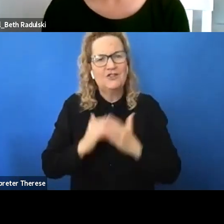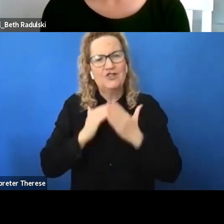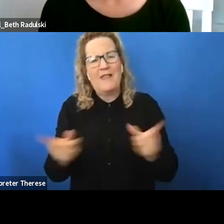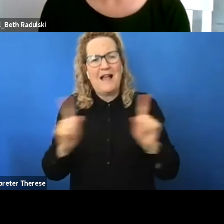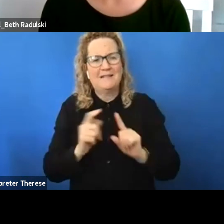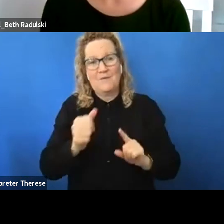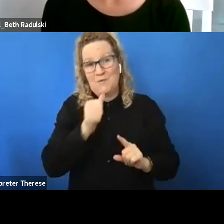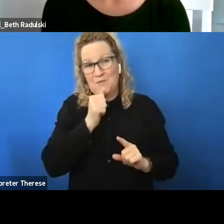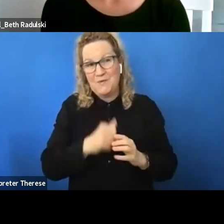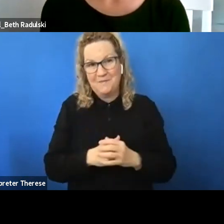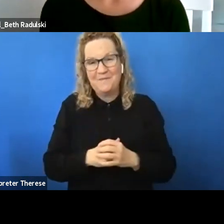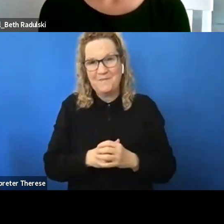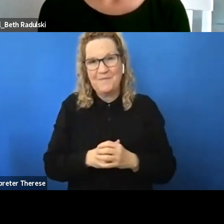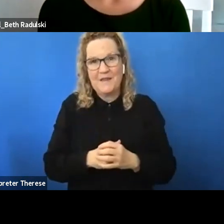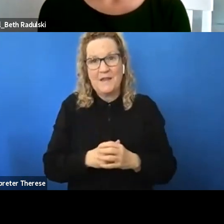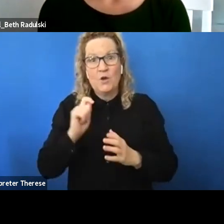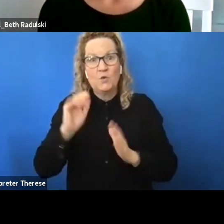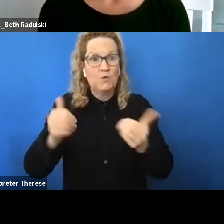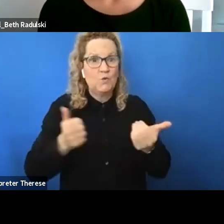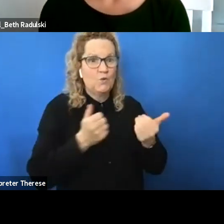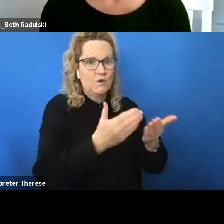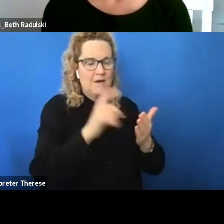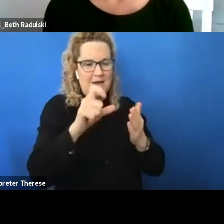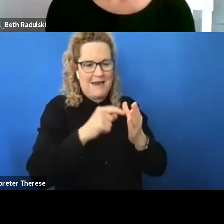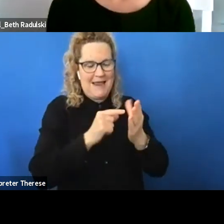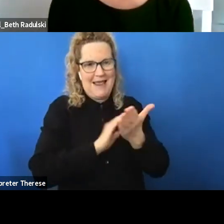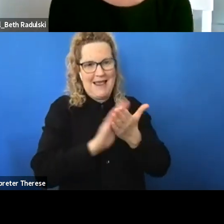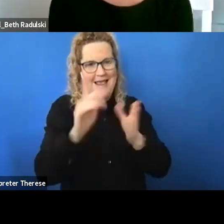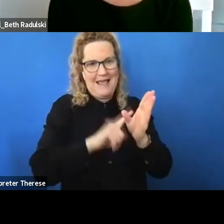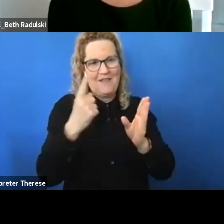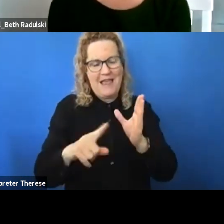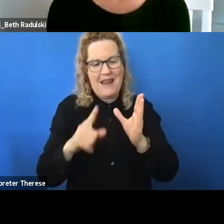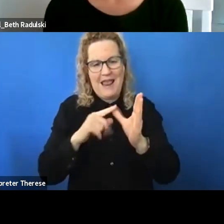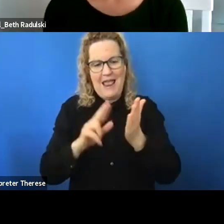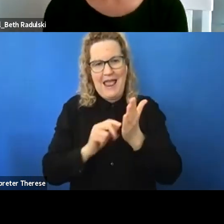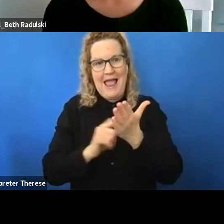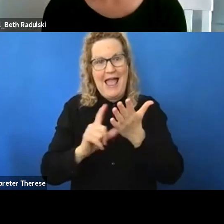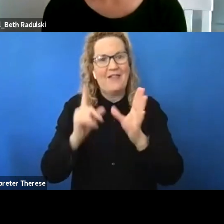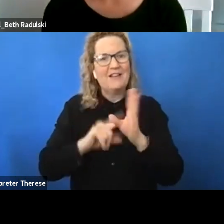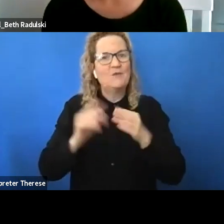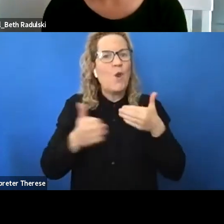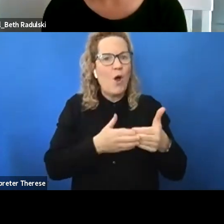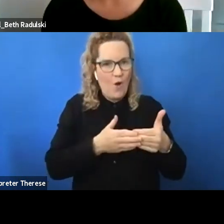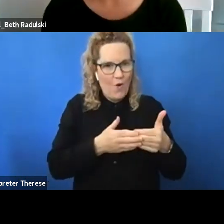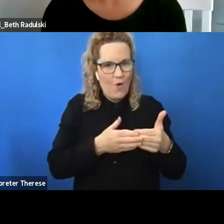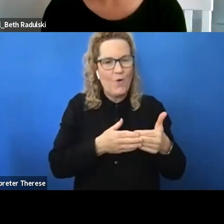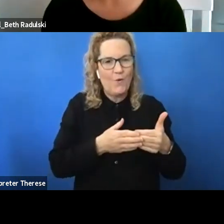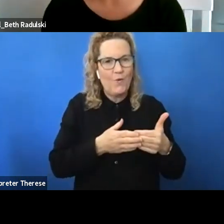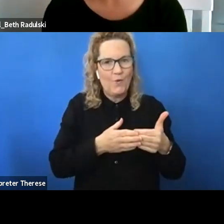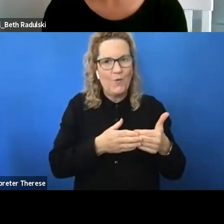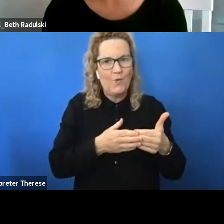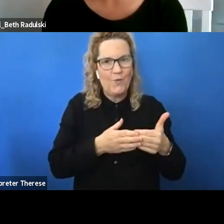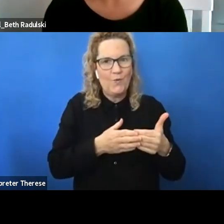before i hand over to kathy and anthony to close our pathways 15 conference i do notice that our inaugural